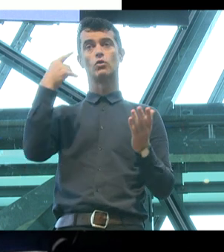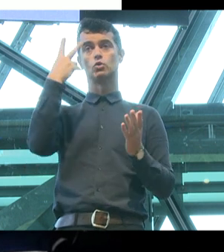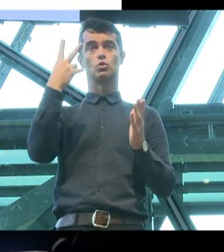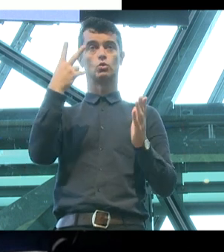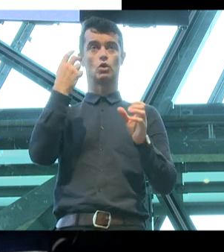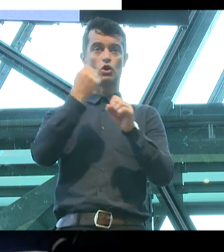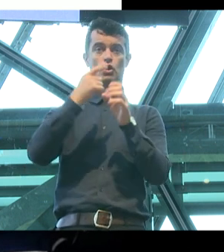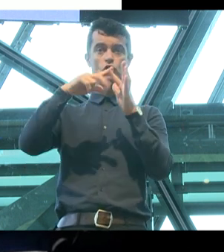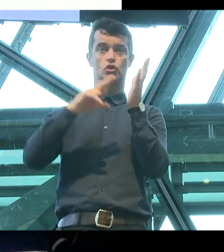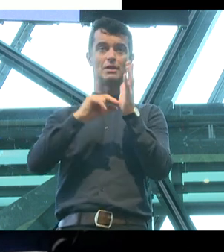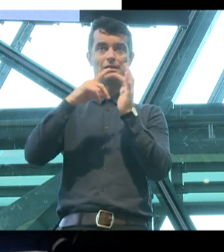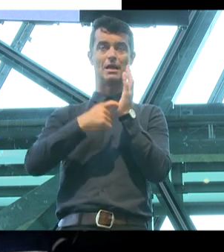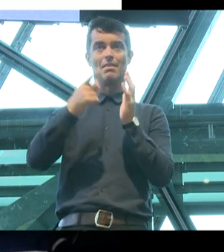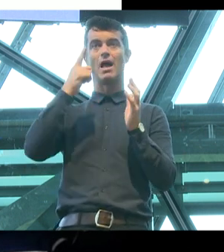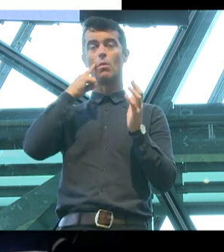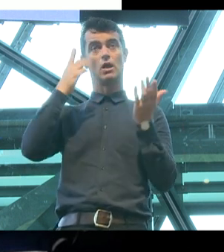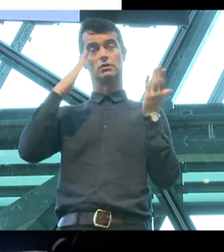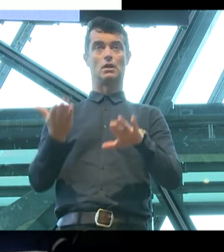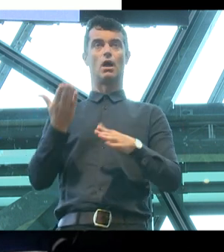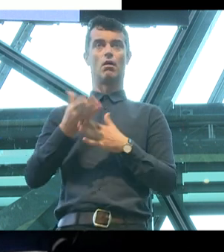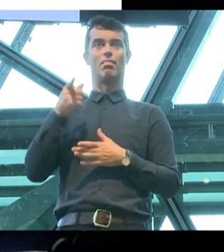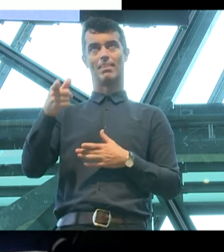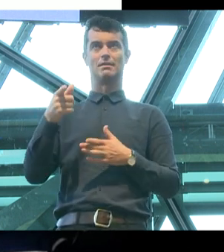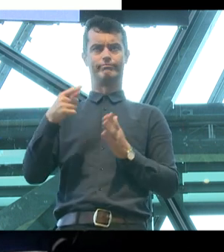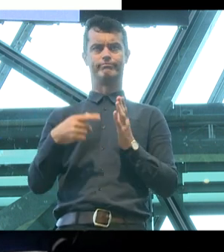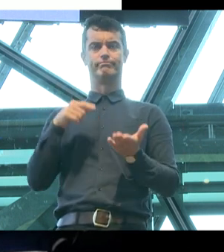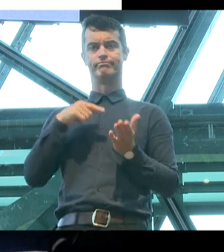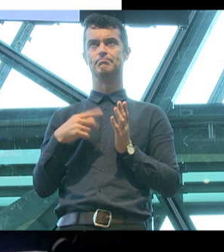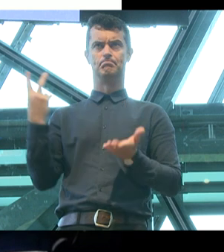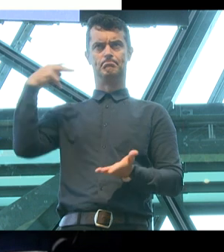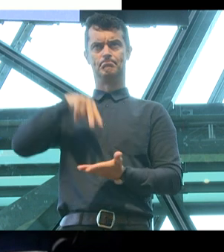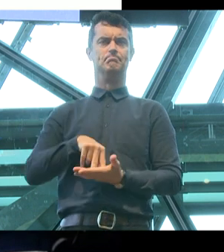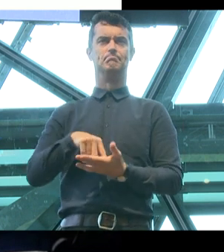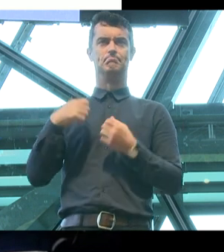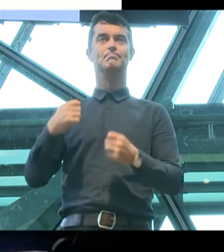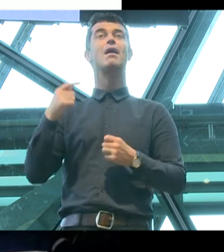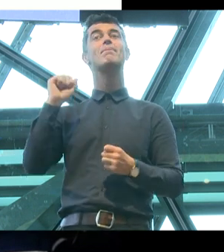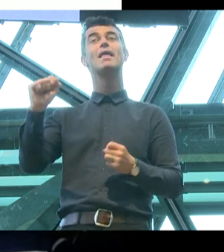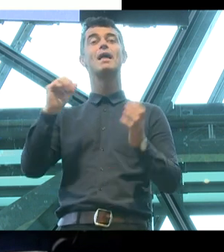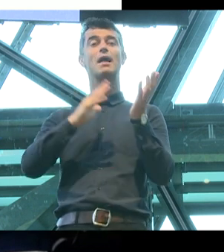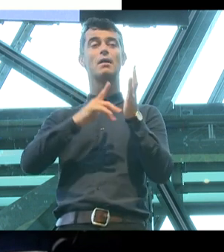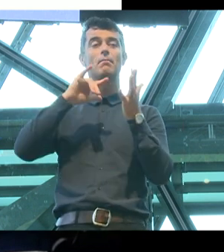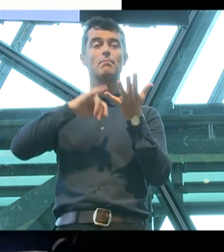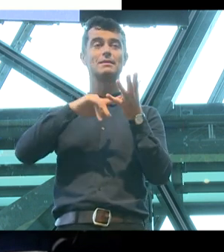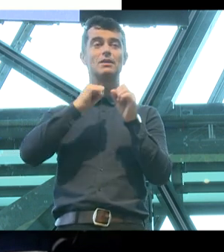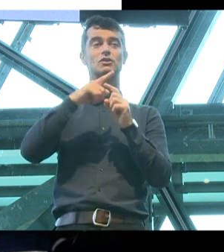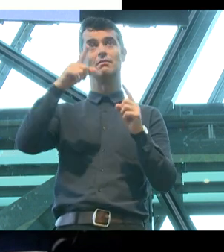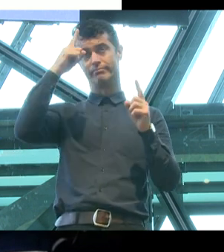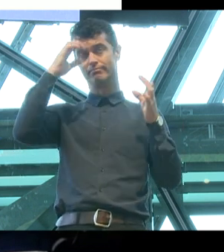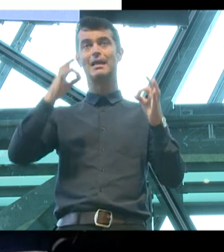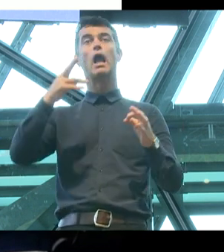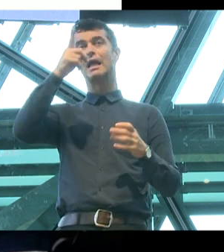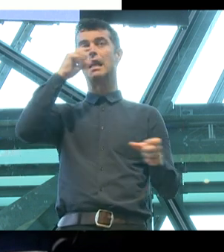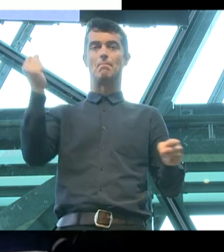is the hill they are going to die on. And at the heart of their message is the idea that you can make young